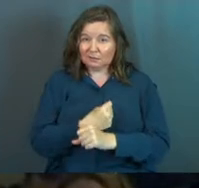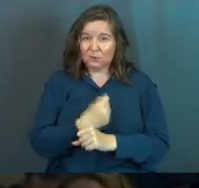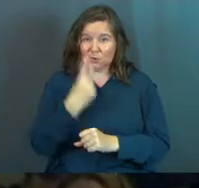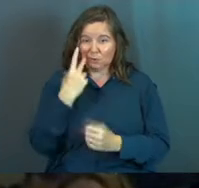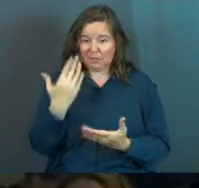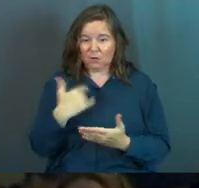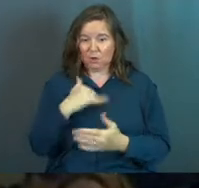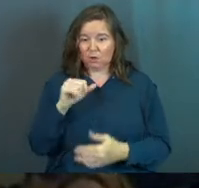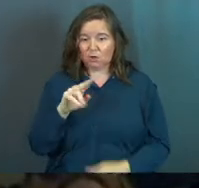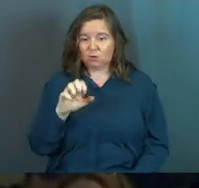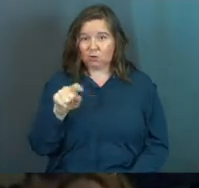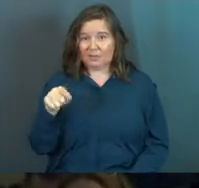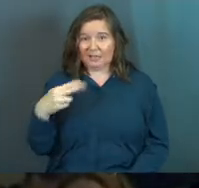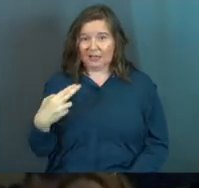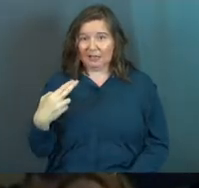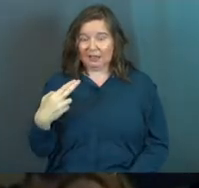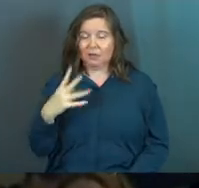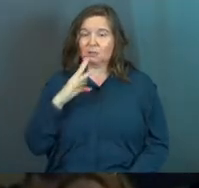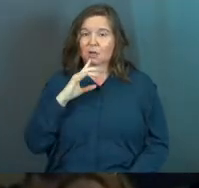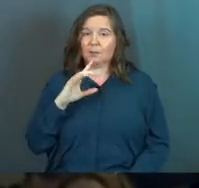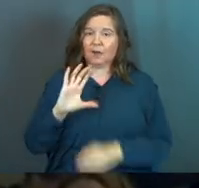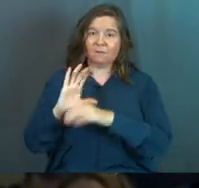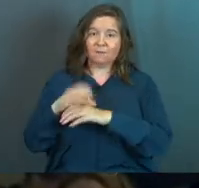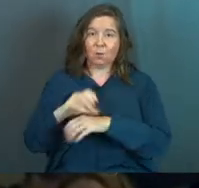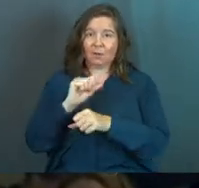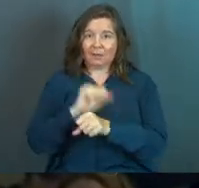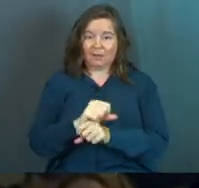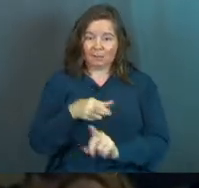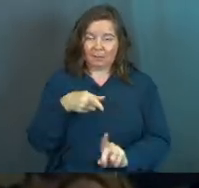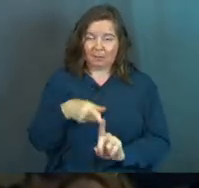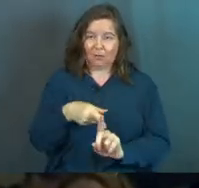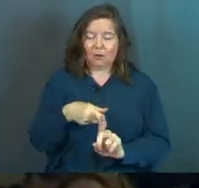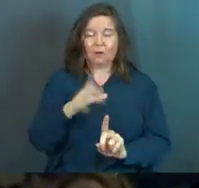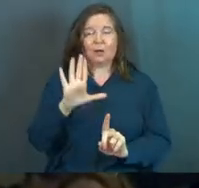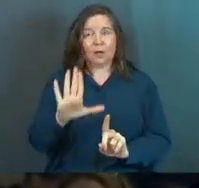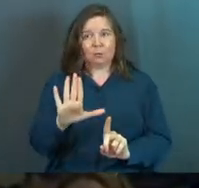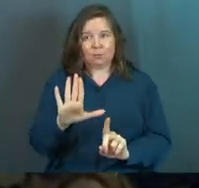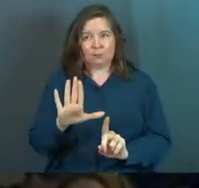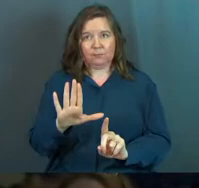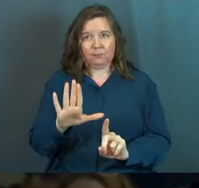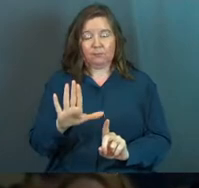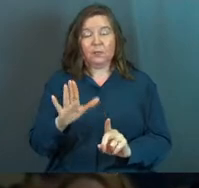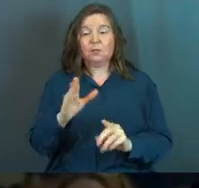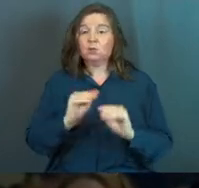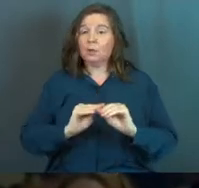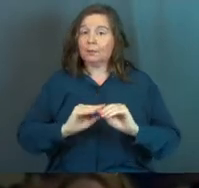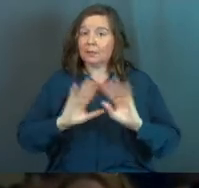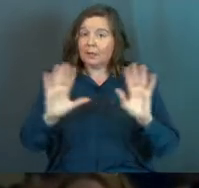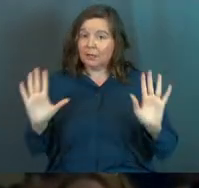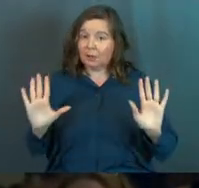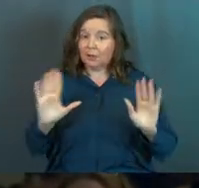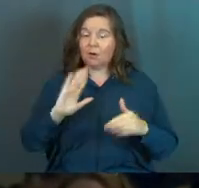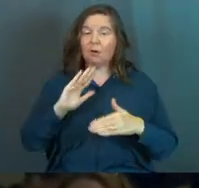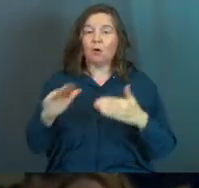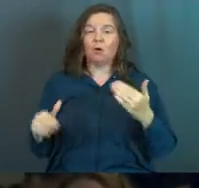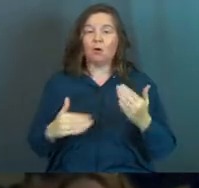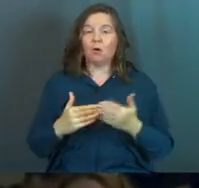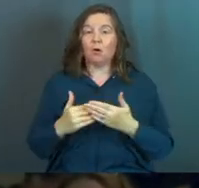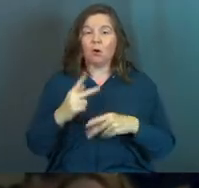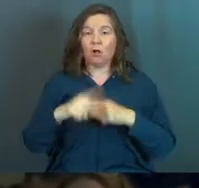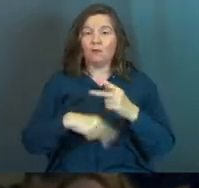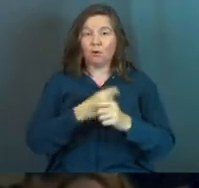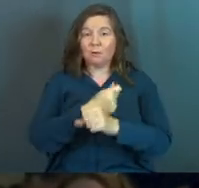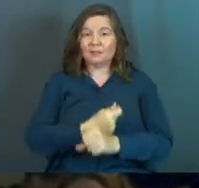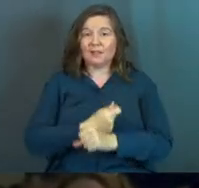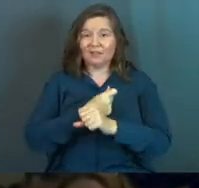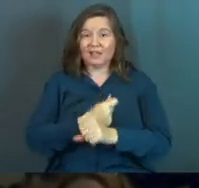saw that. Here we are on Juneteenth. And it's talking about forced labor there. Now, to be clear, all forms